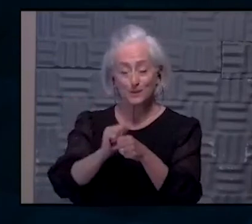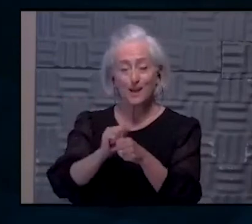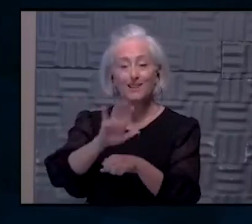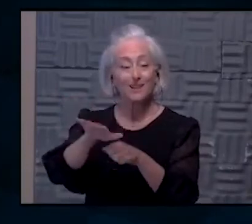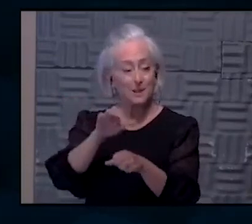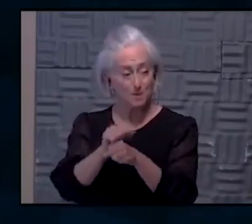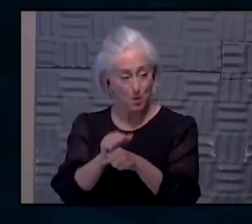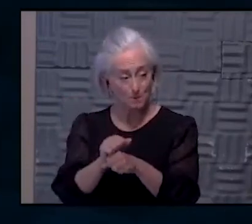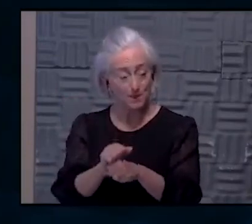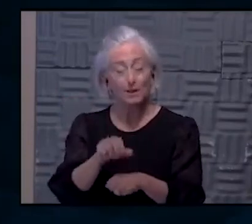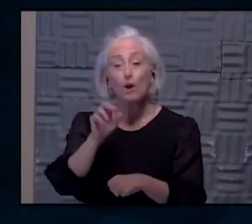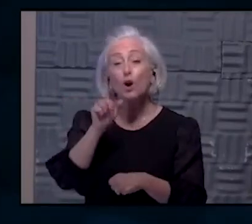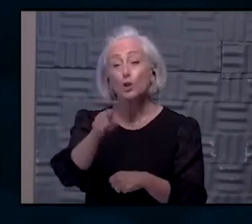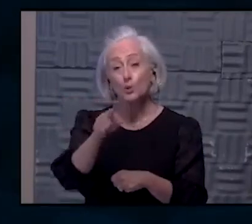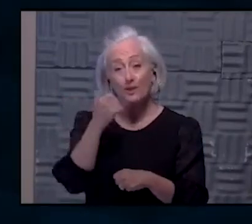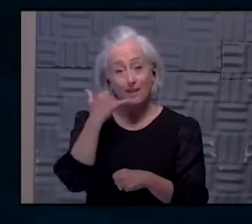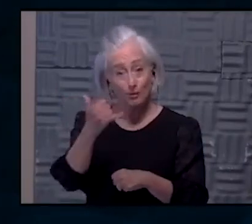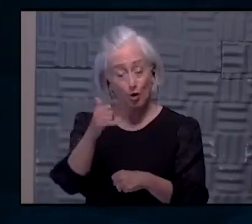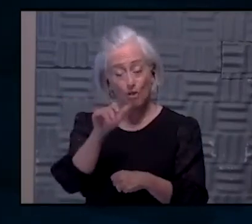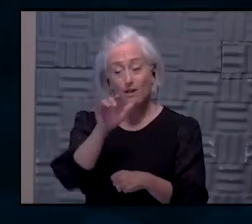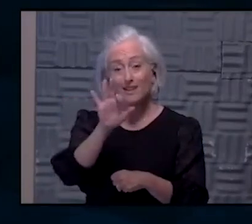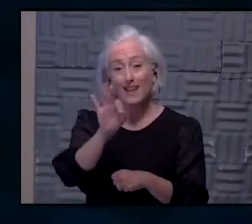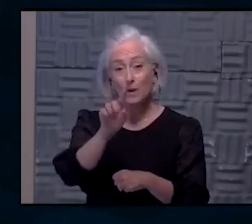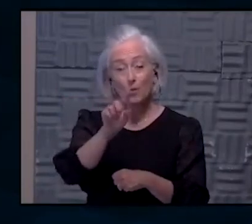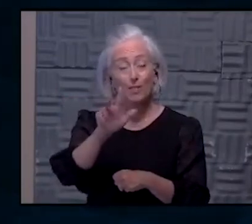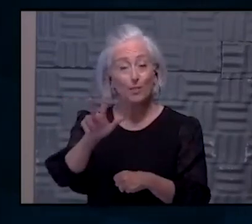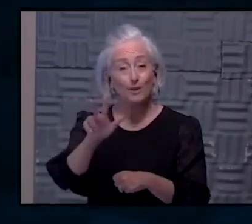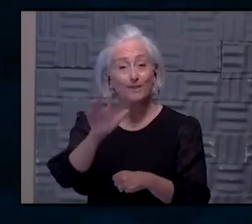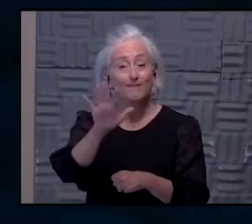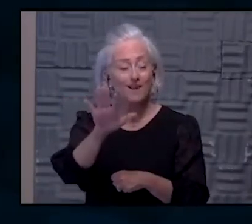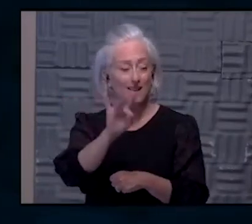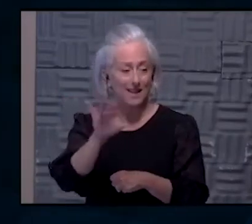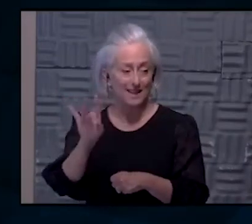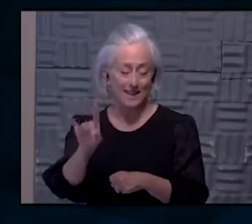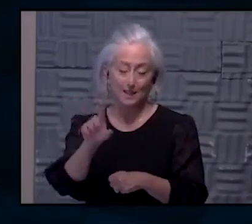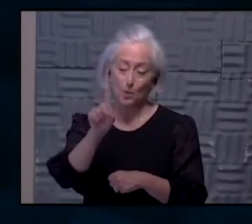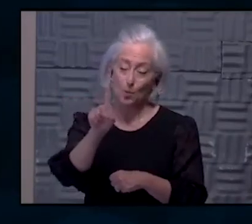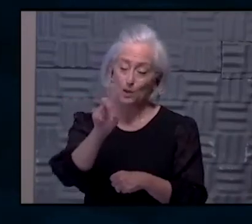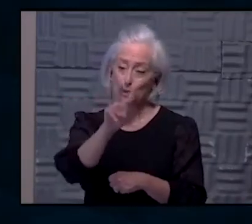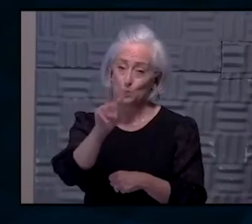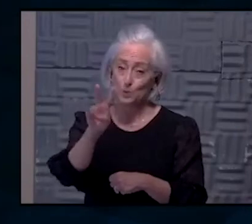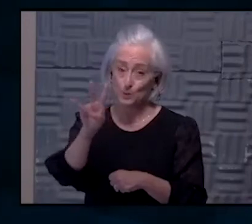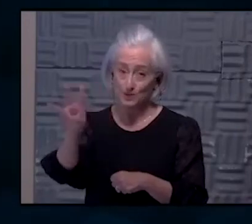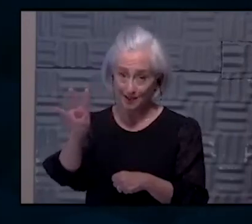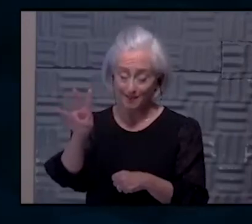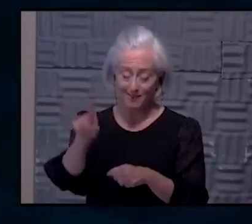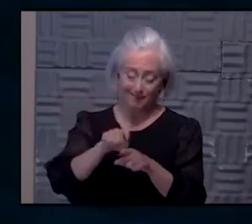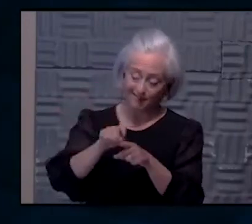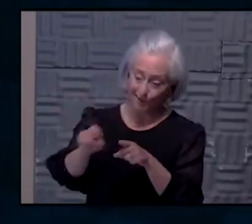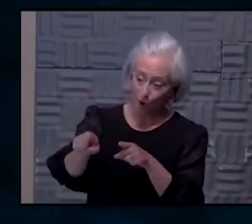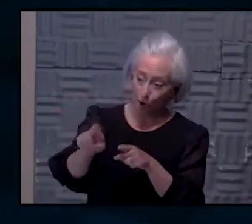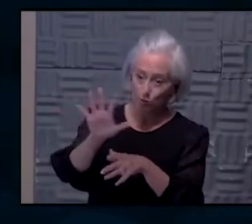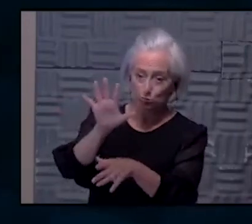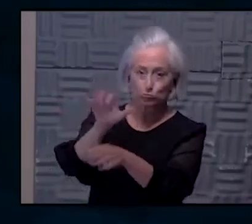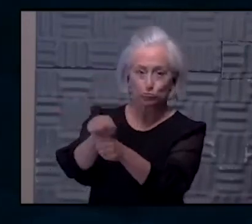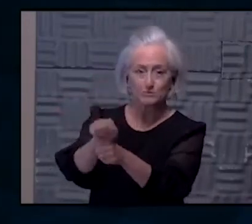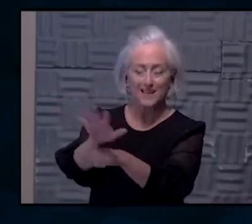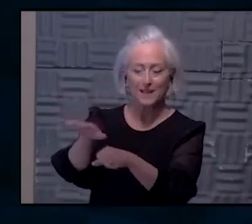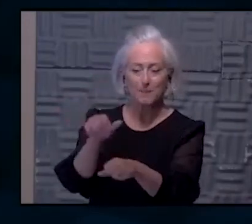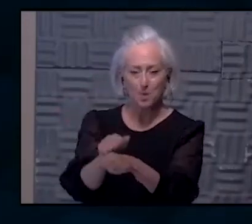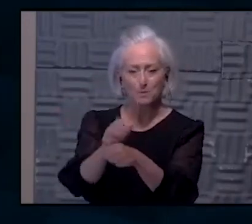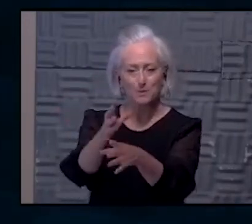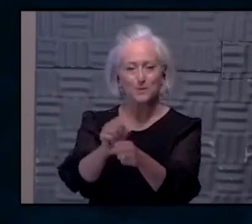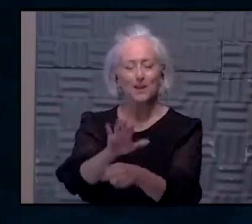up because you know we want to beam into the future. We want to make sure that we can take the advantage of Operation Warp Speed to go to